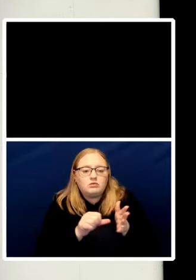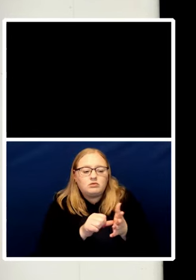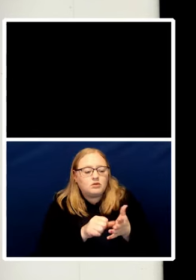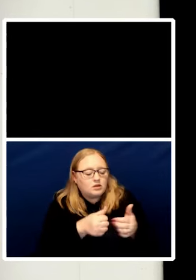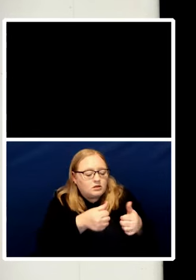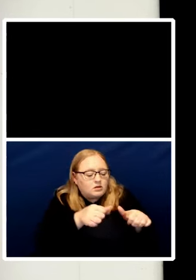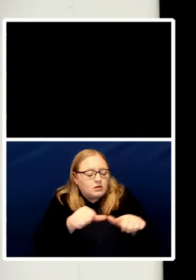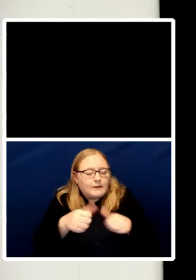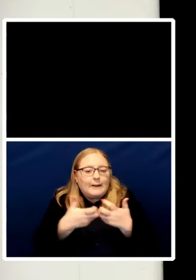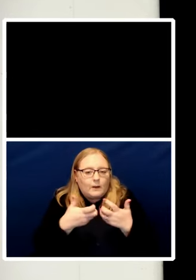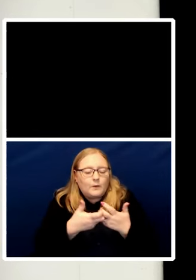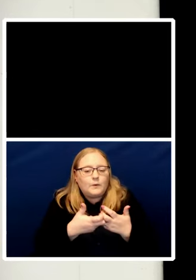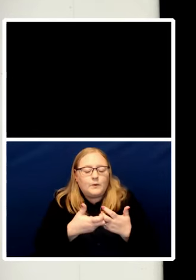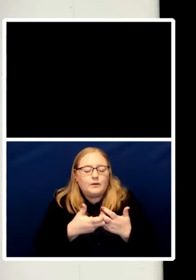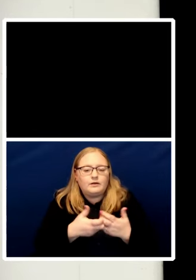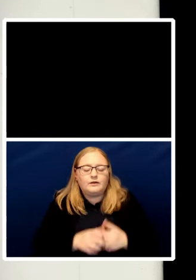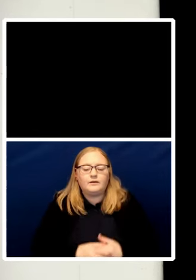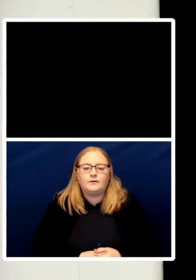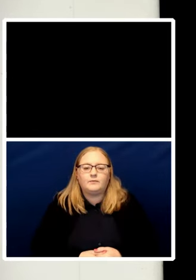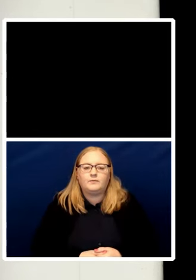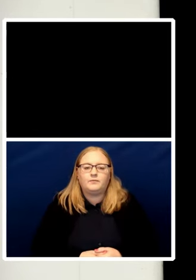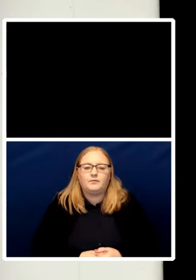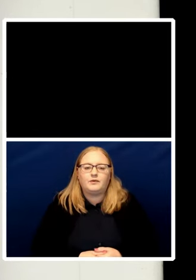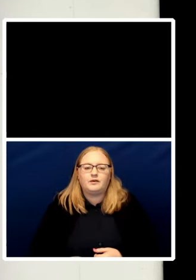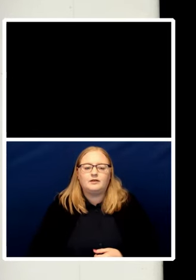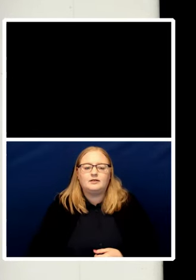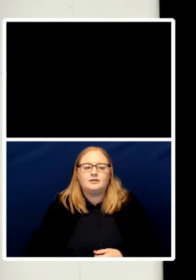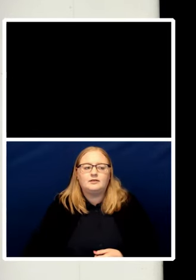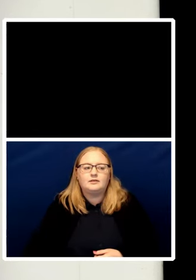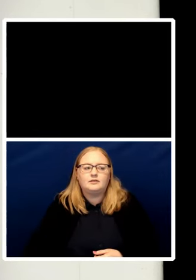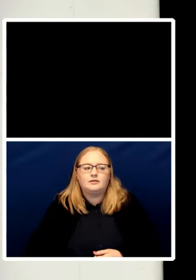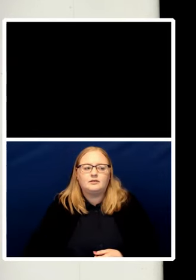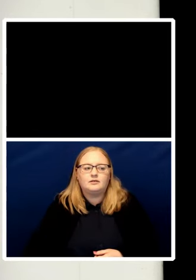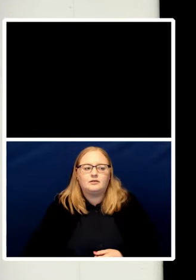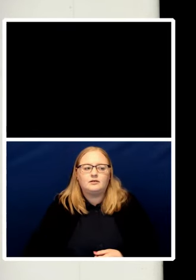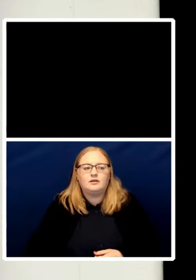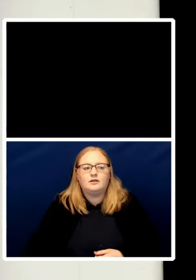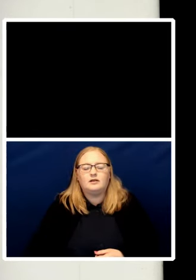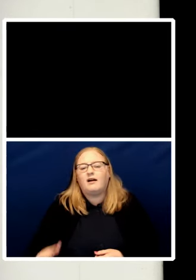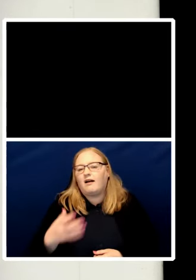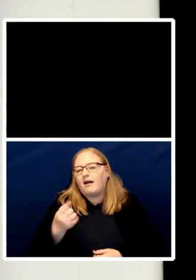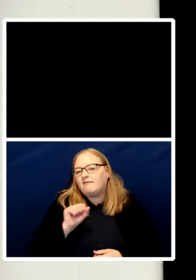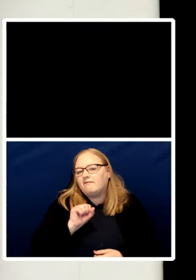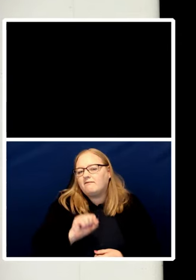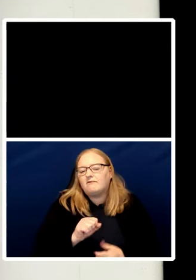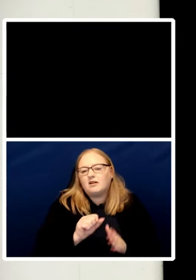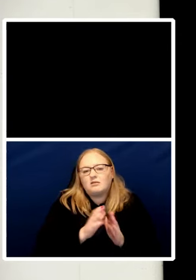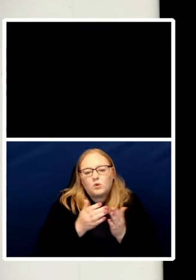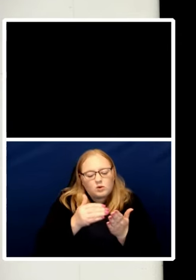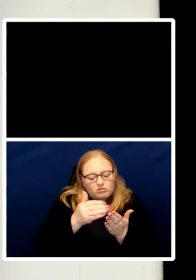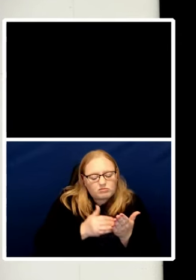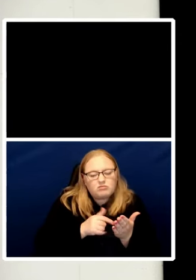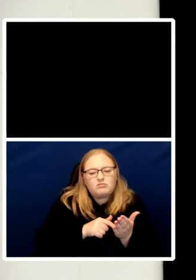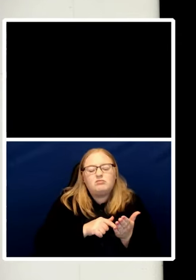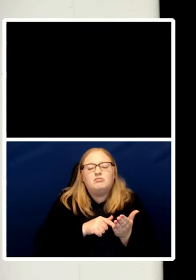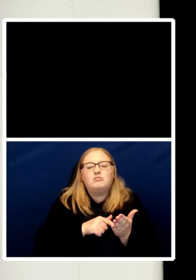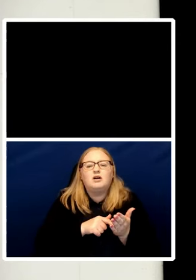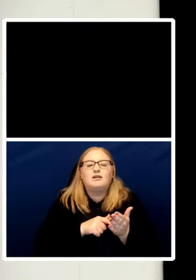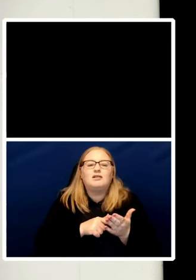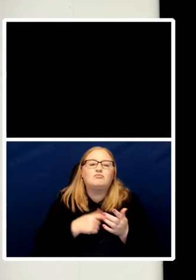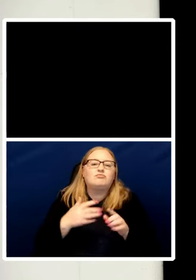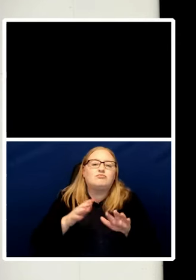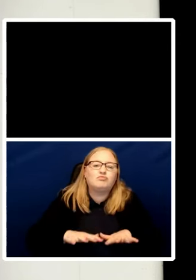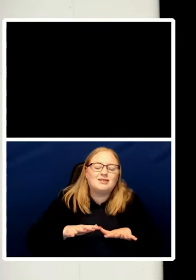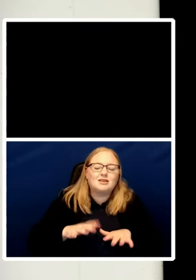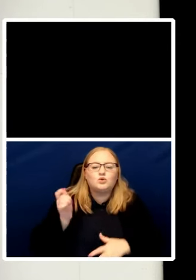Shami's book it's there's a bit about the provincial English British human rights act but there's quite a lot about how you